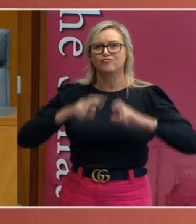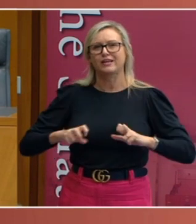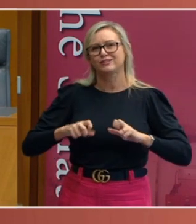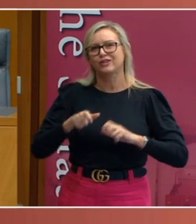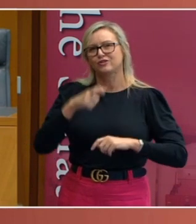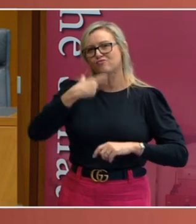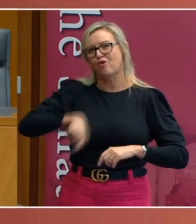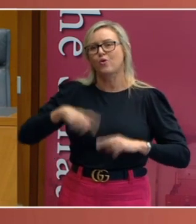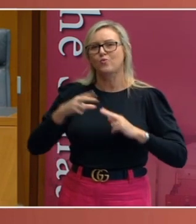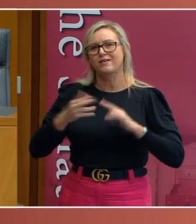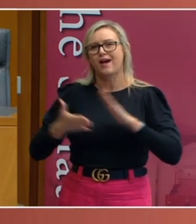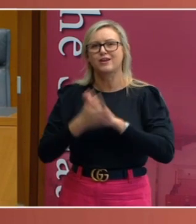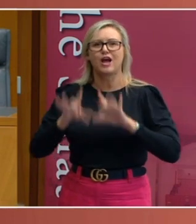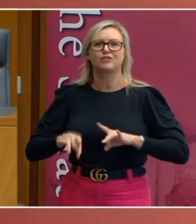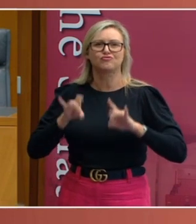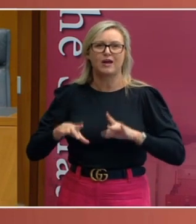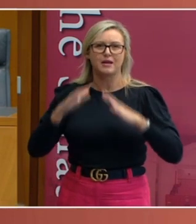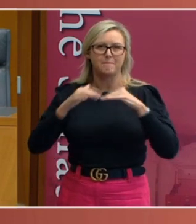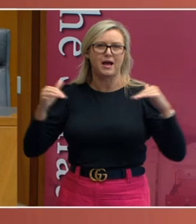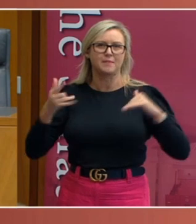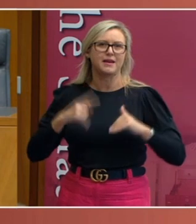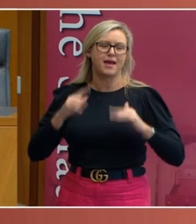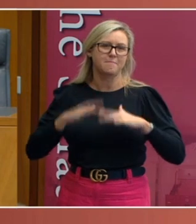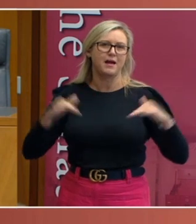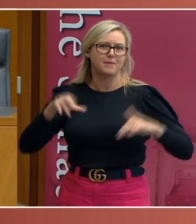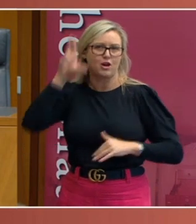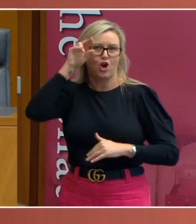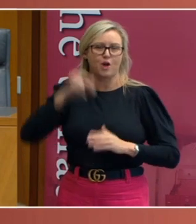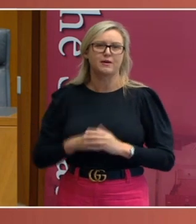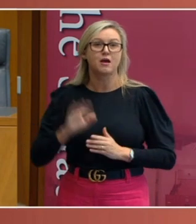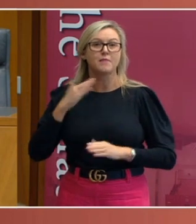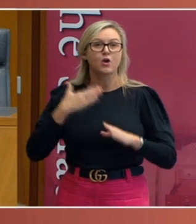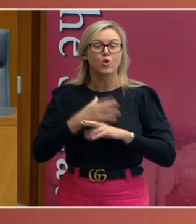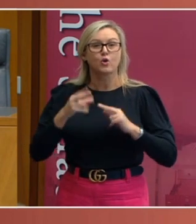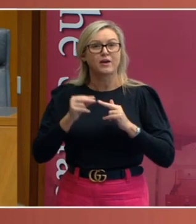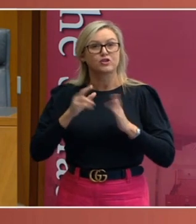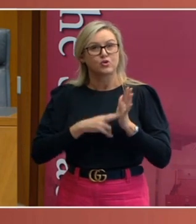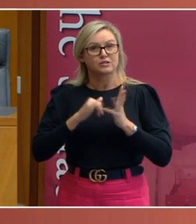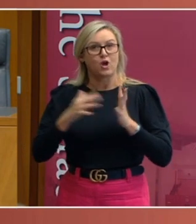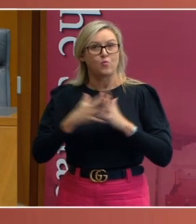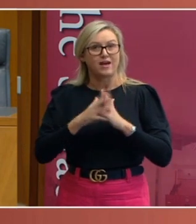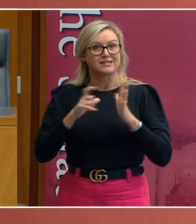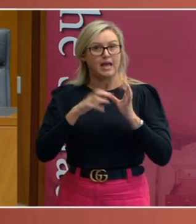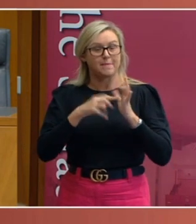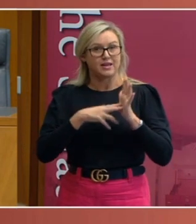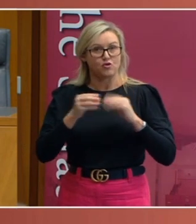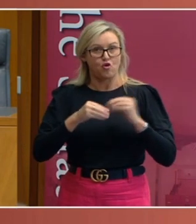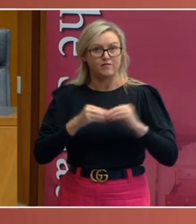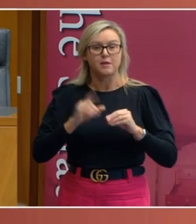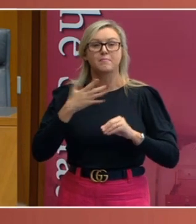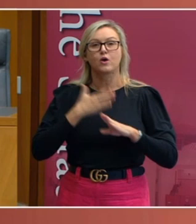Australian Parliamentary Library. She's also worked in the New South Wales Cabinet Office and has acted as a consultant